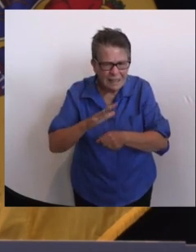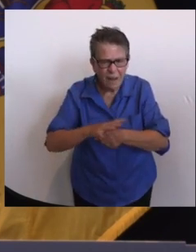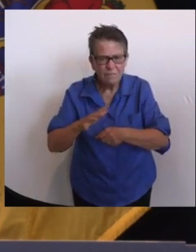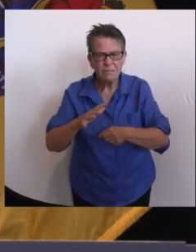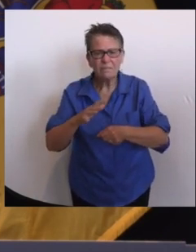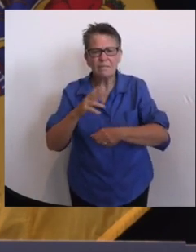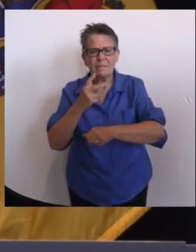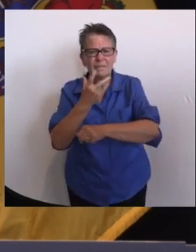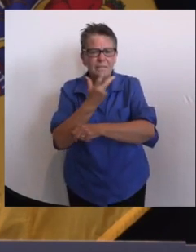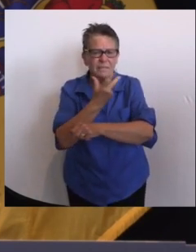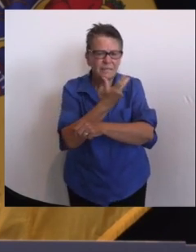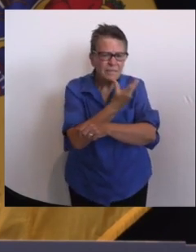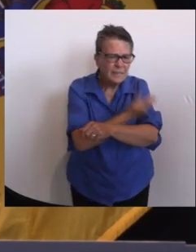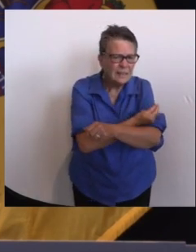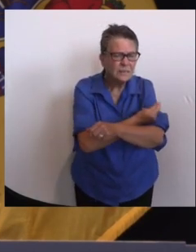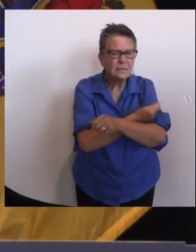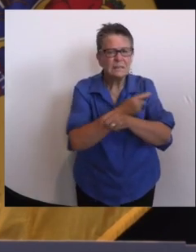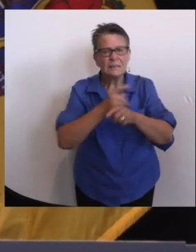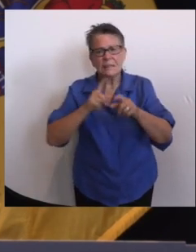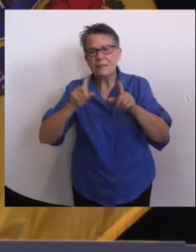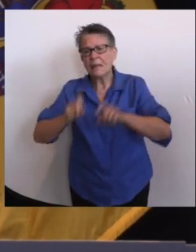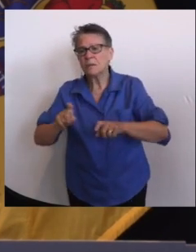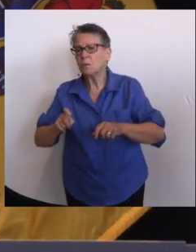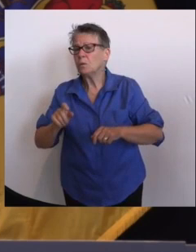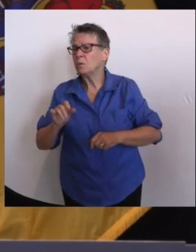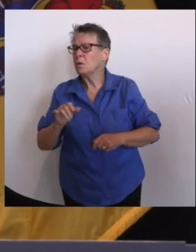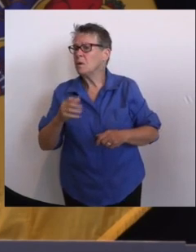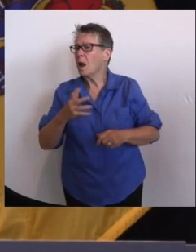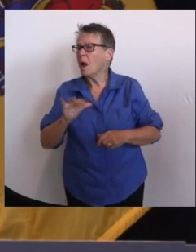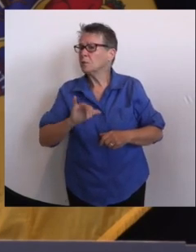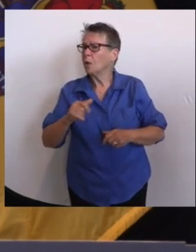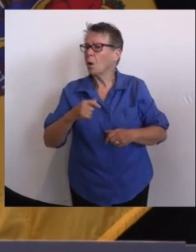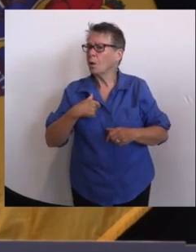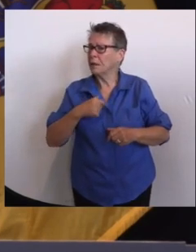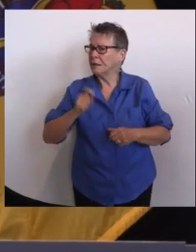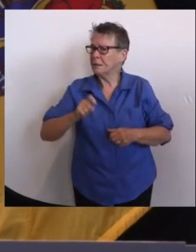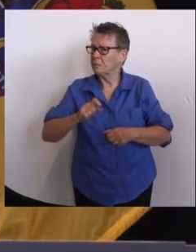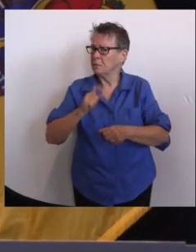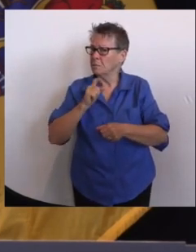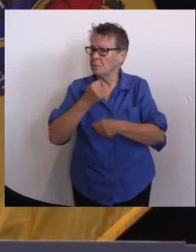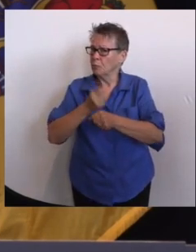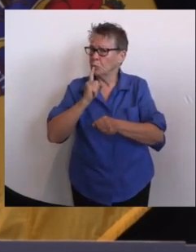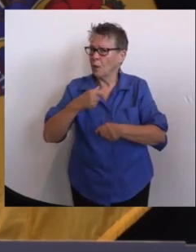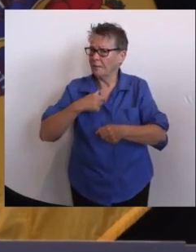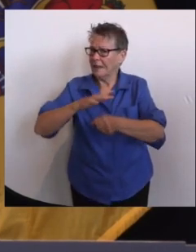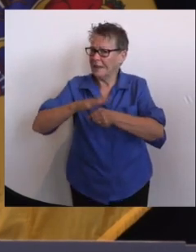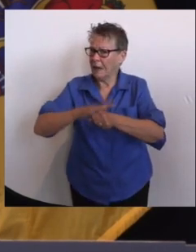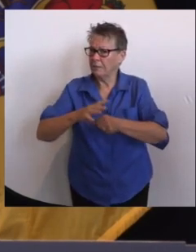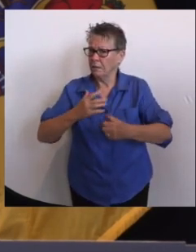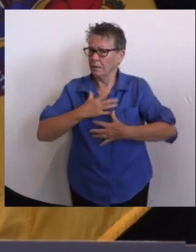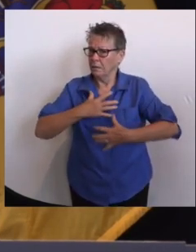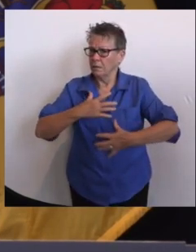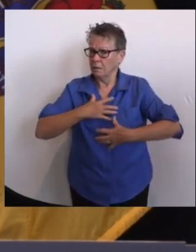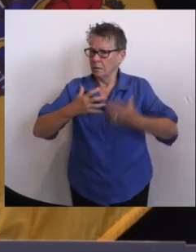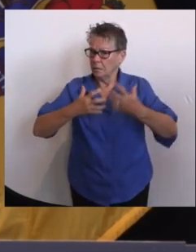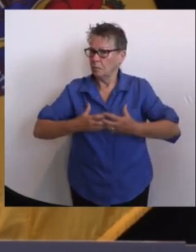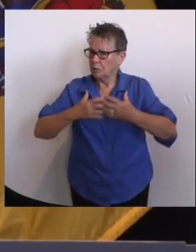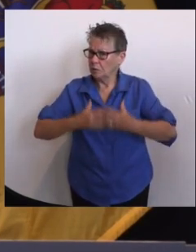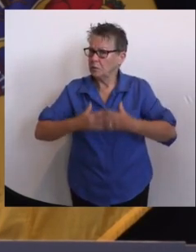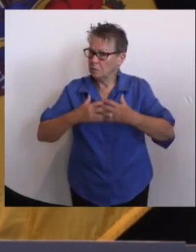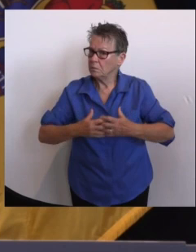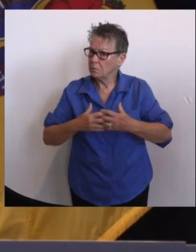ventilator use, I'll also defer to Judy. I will say this, that over the past week, ventilator use, Judy, I'm showing has gone up from